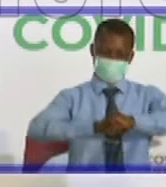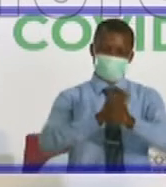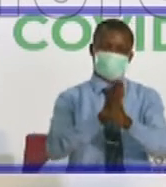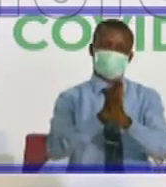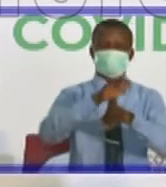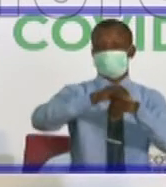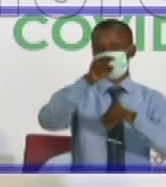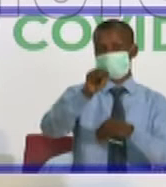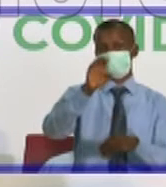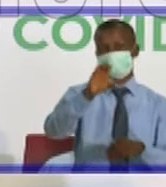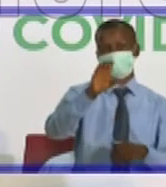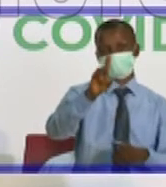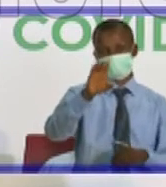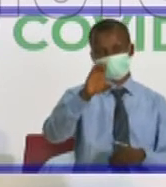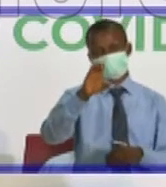website.